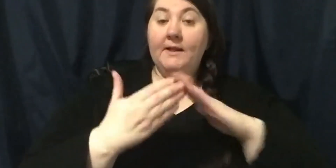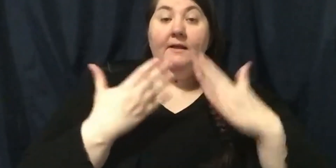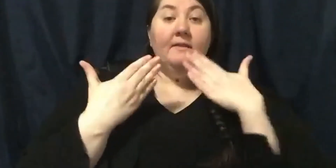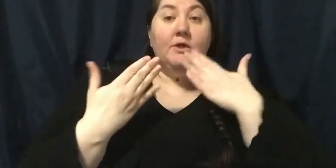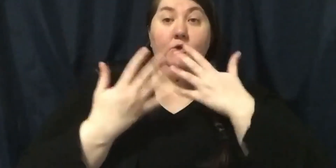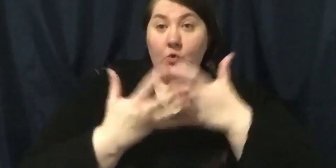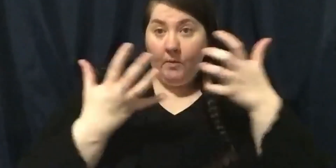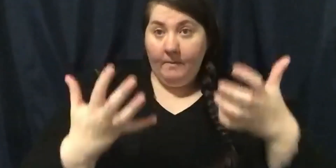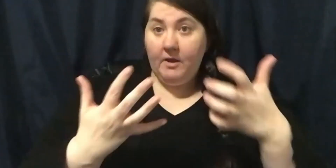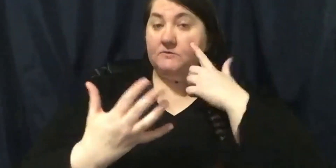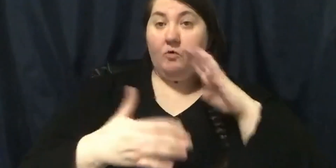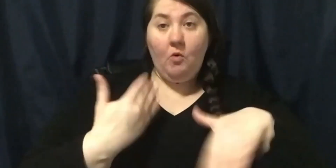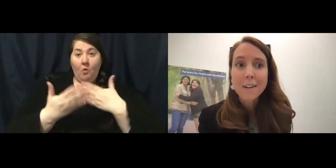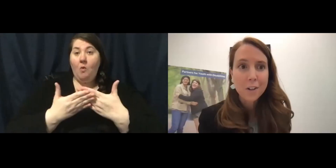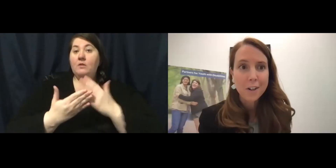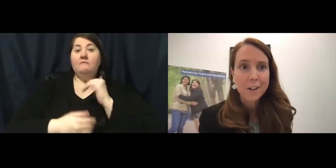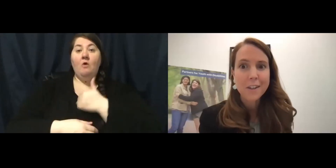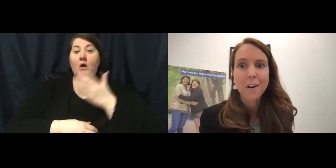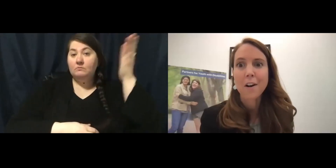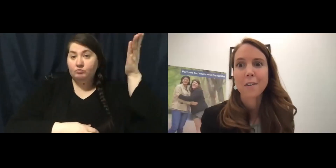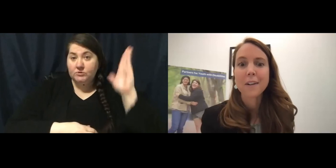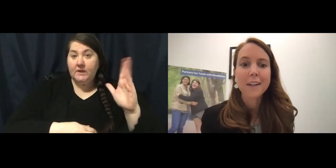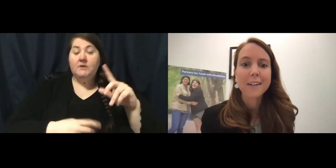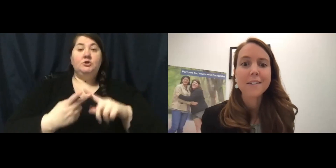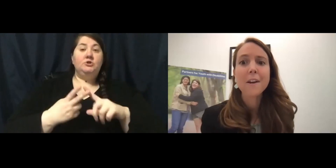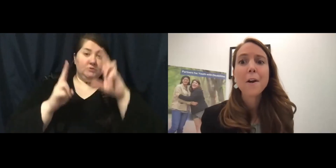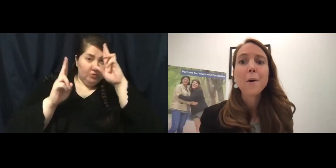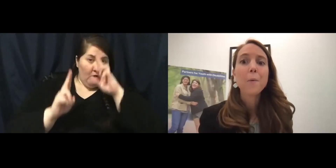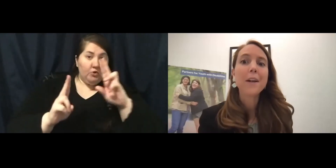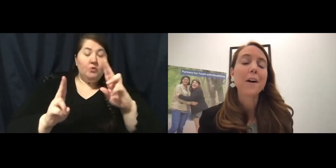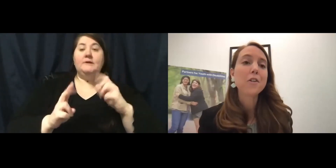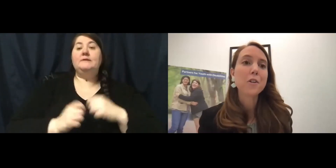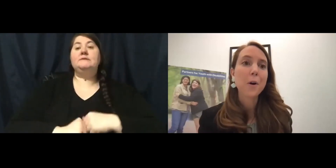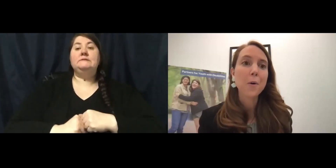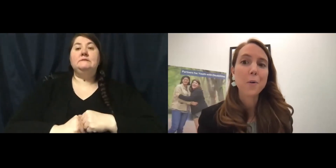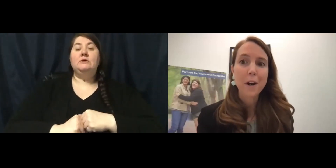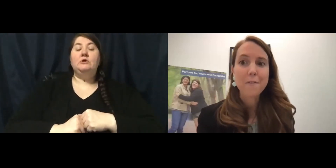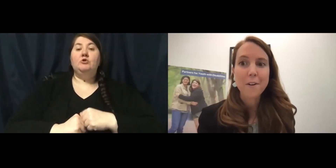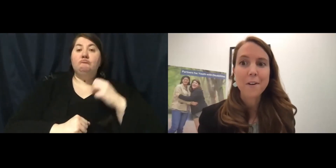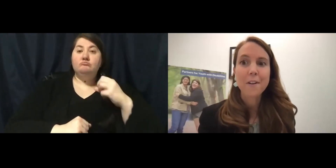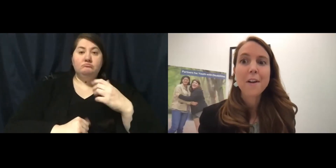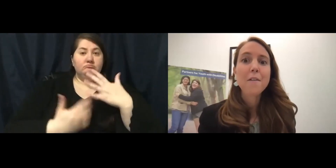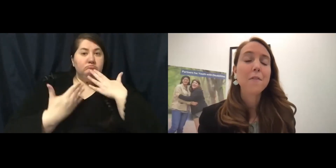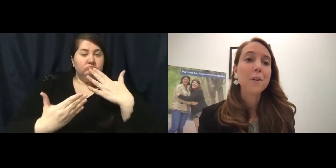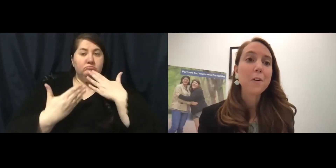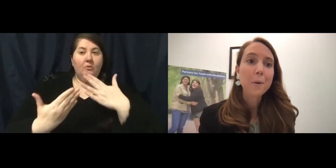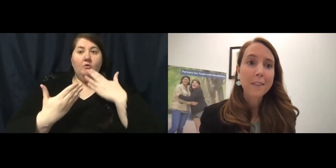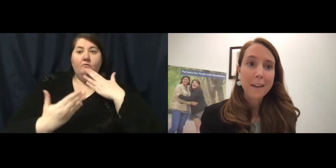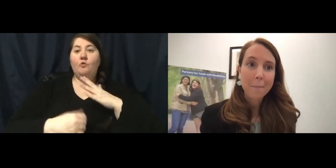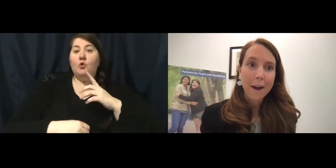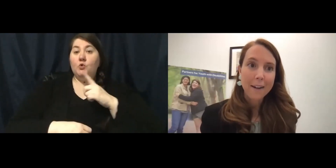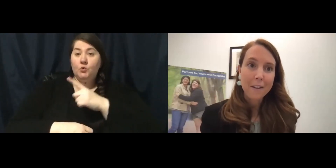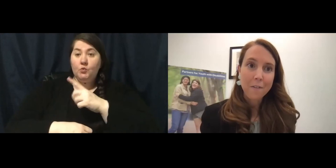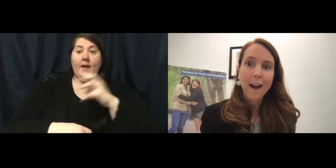much to all of our presenters and honorees. We are so grateful for you